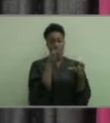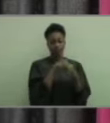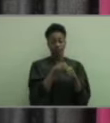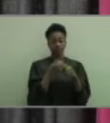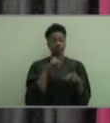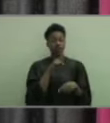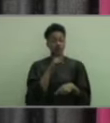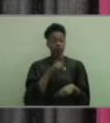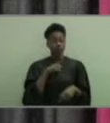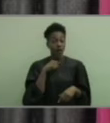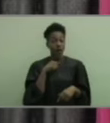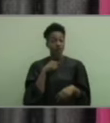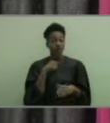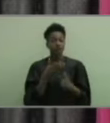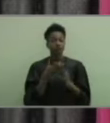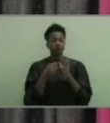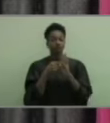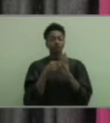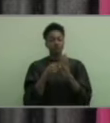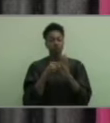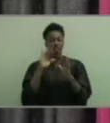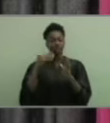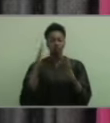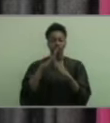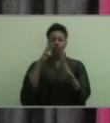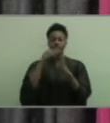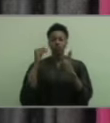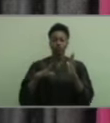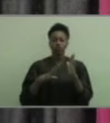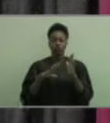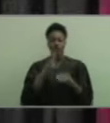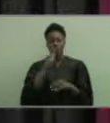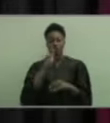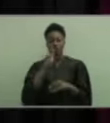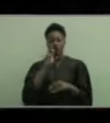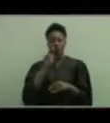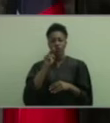to introduce Varen Mertandani, our Valedictorian. Varen.